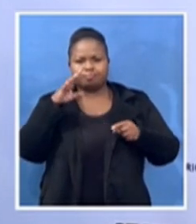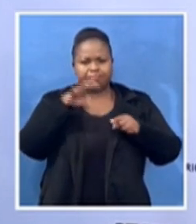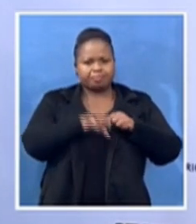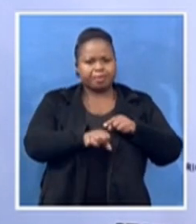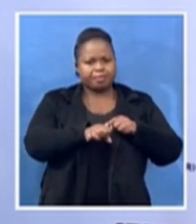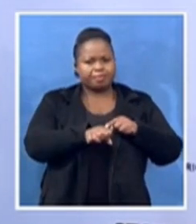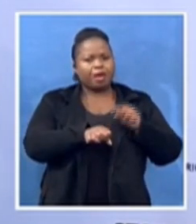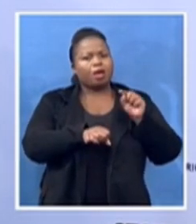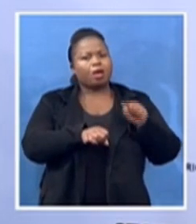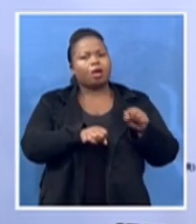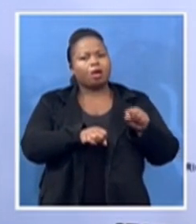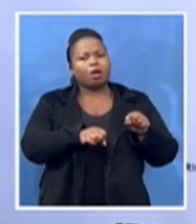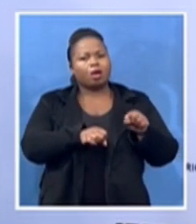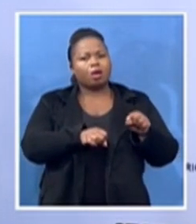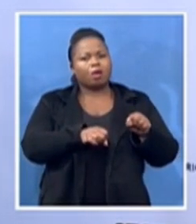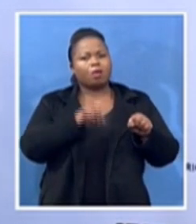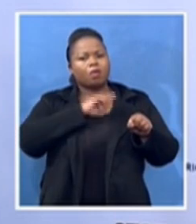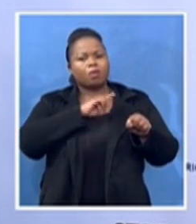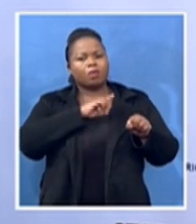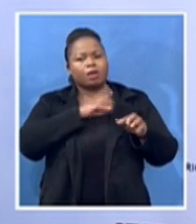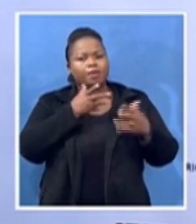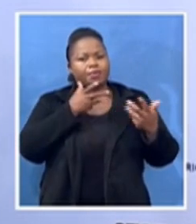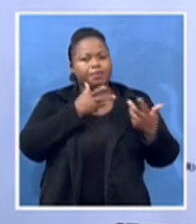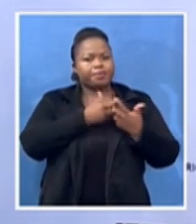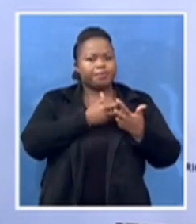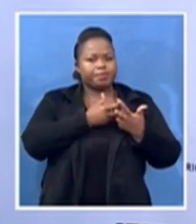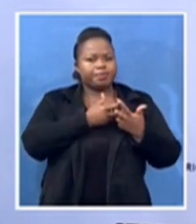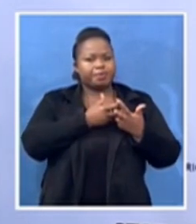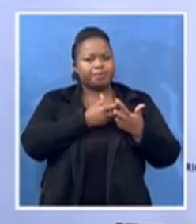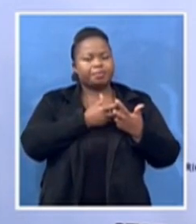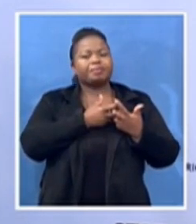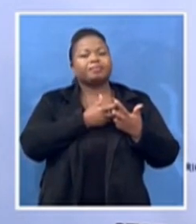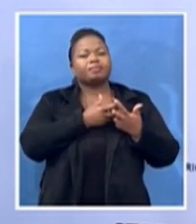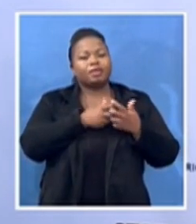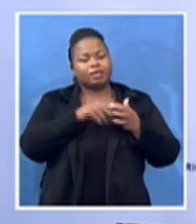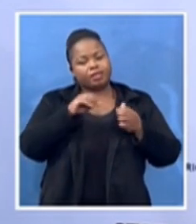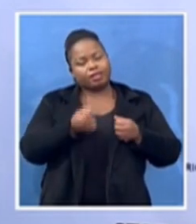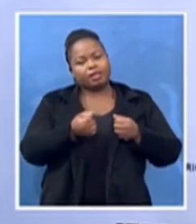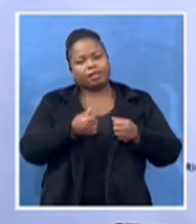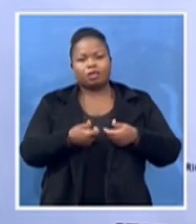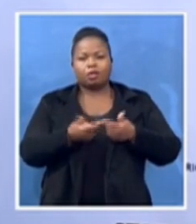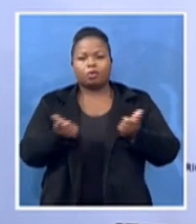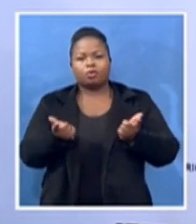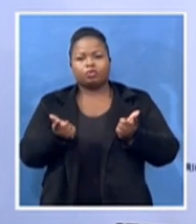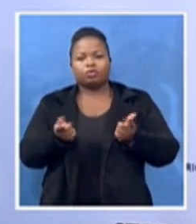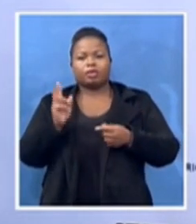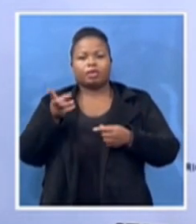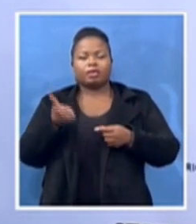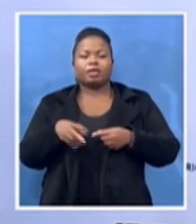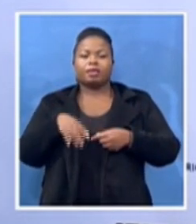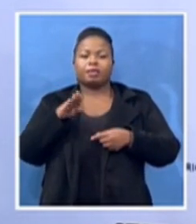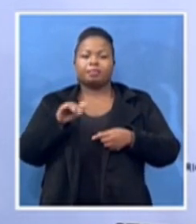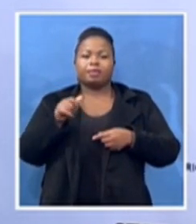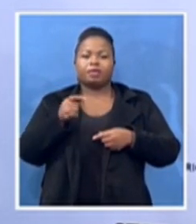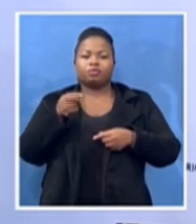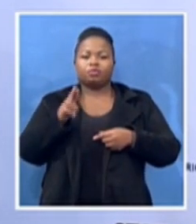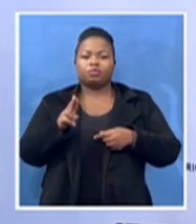they relaunched the Bantu Women's League. It was around 1938.